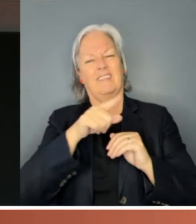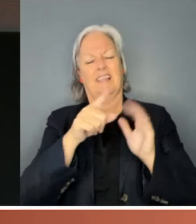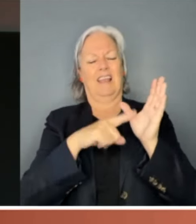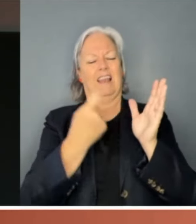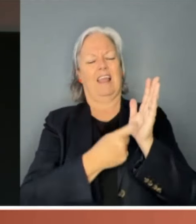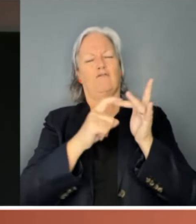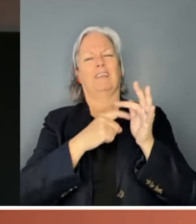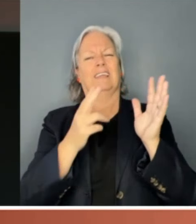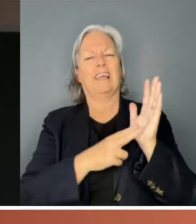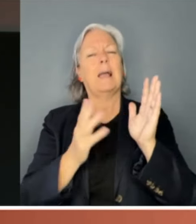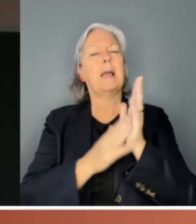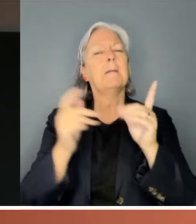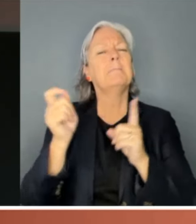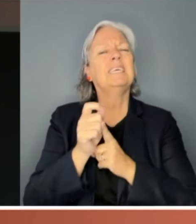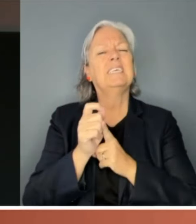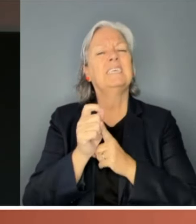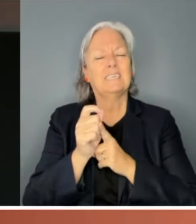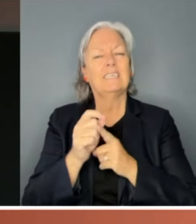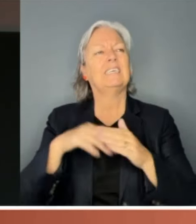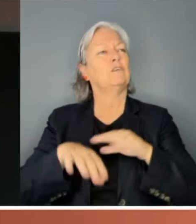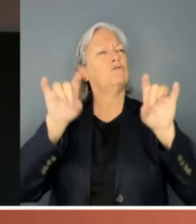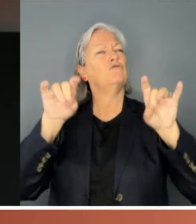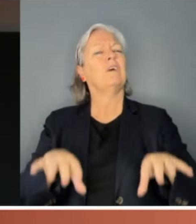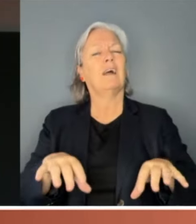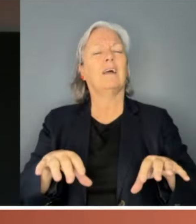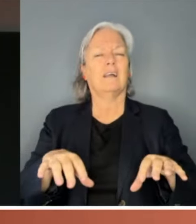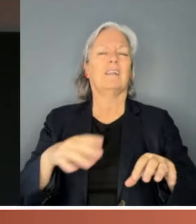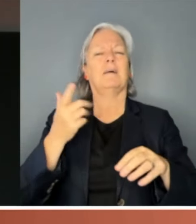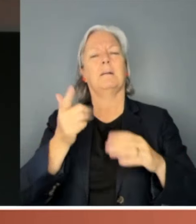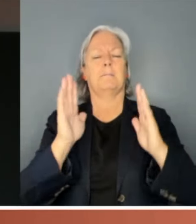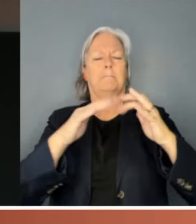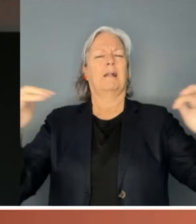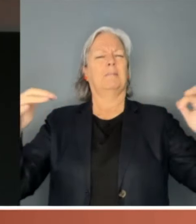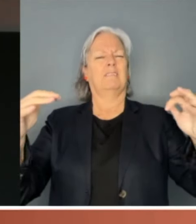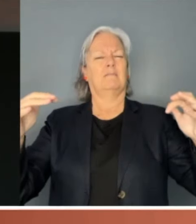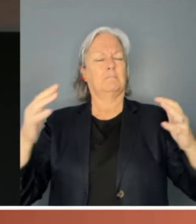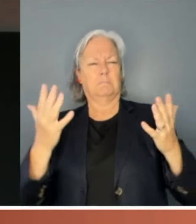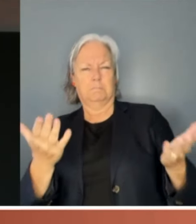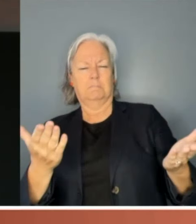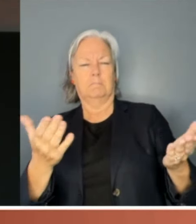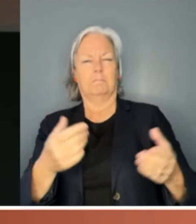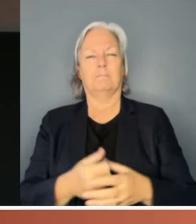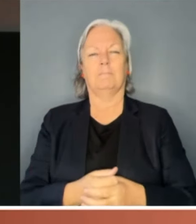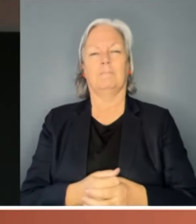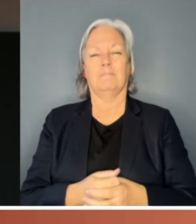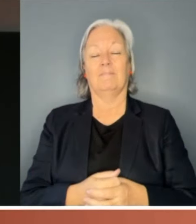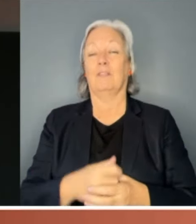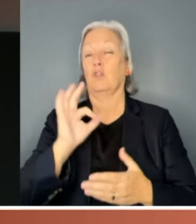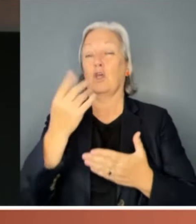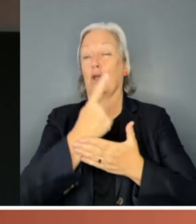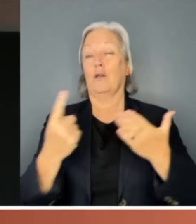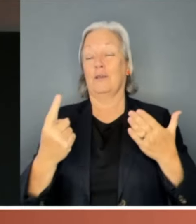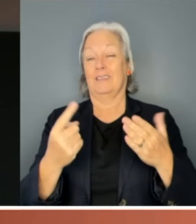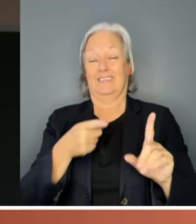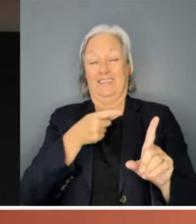MPs that thrive in Australia's Parliament House? And it wasn't just the MPs that